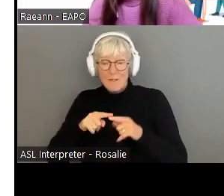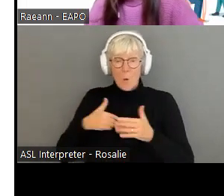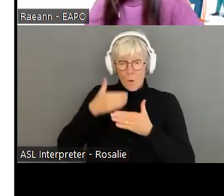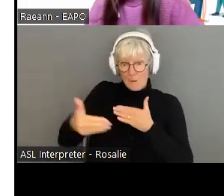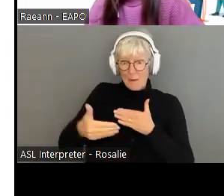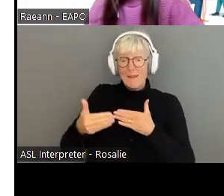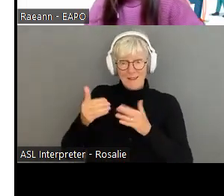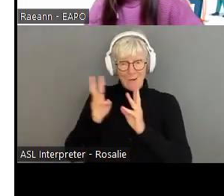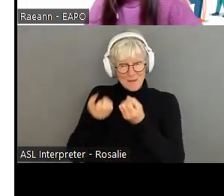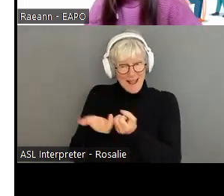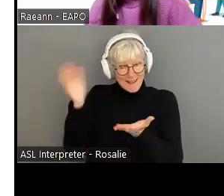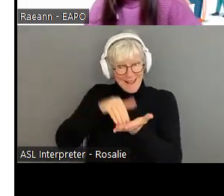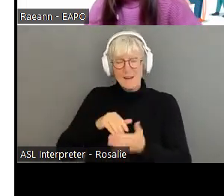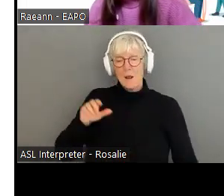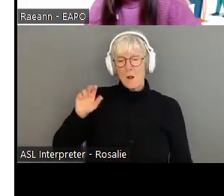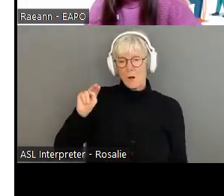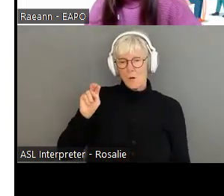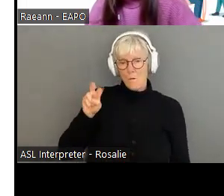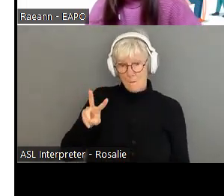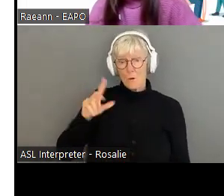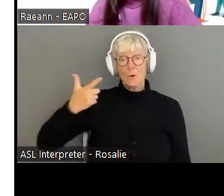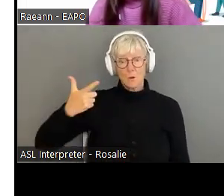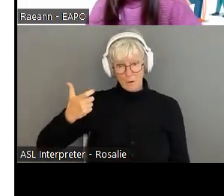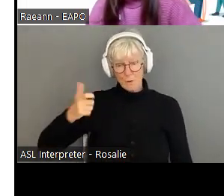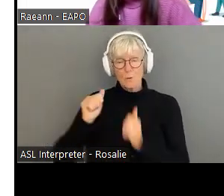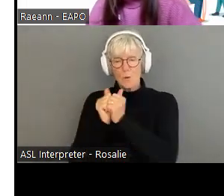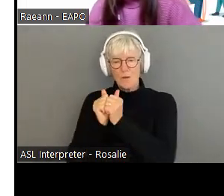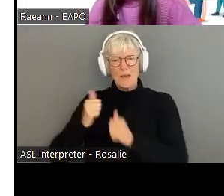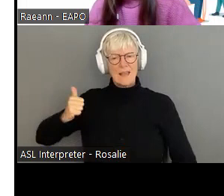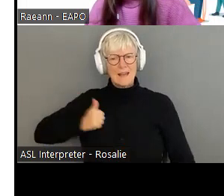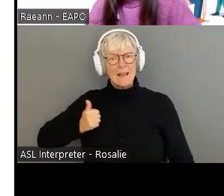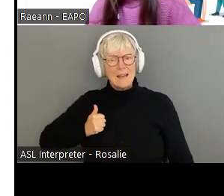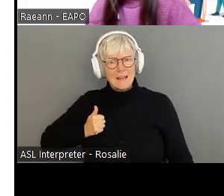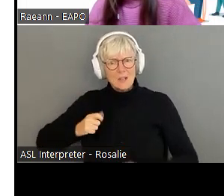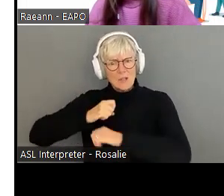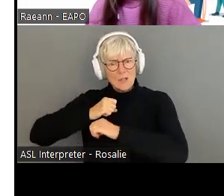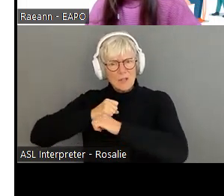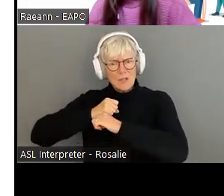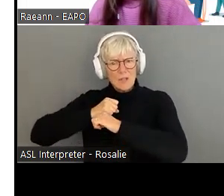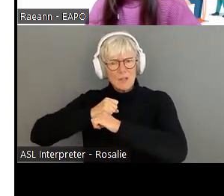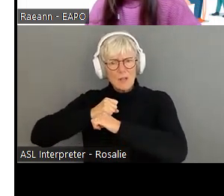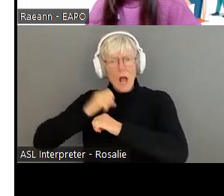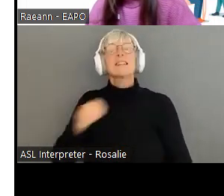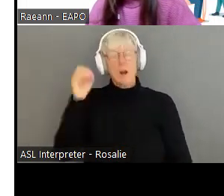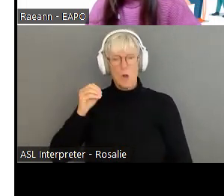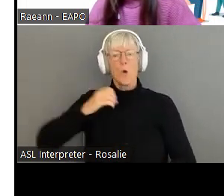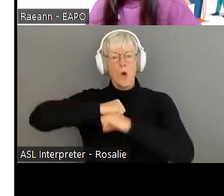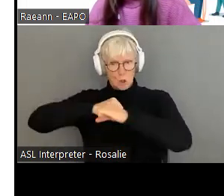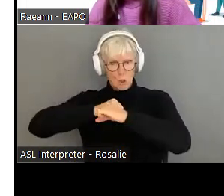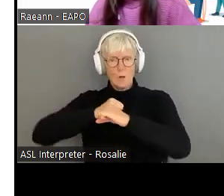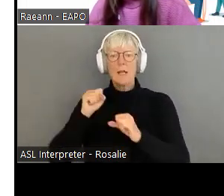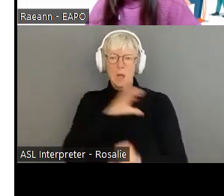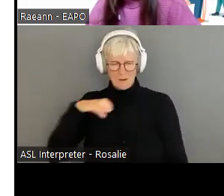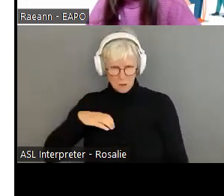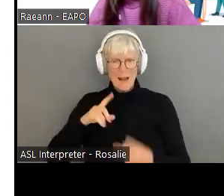mid, uh, November on the 21st with the Ontario Security Commission, as well as the RCMP and, uh,